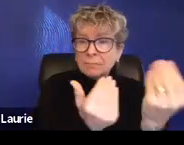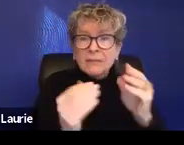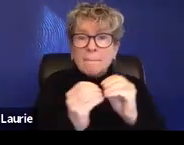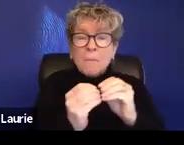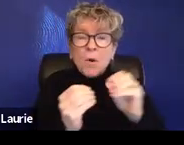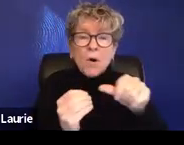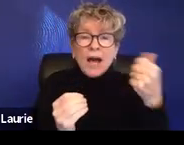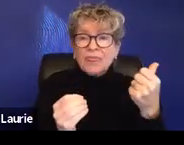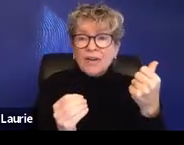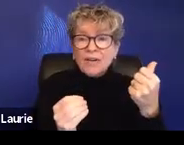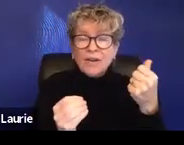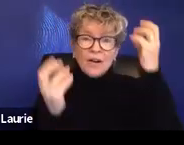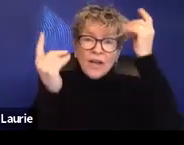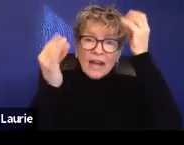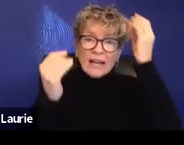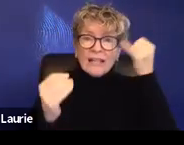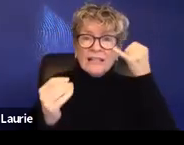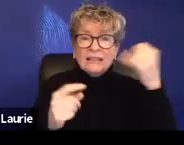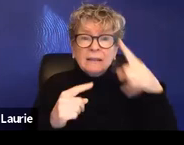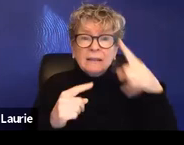or reasons to try to be holistic?